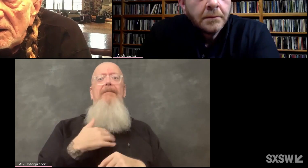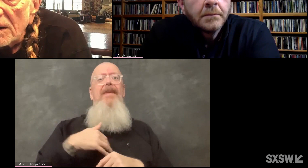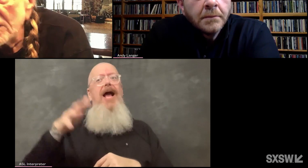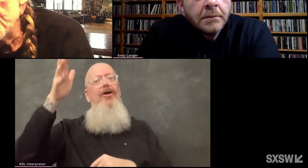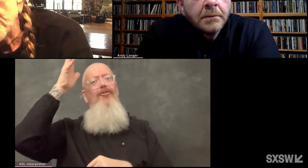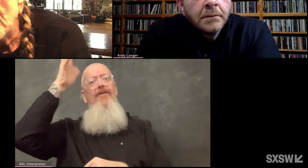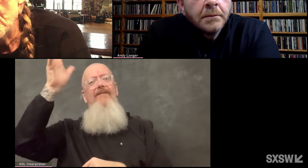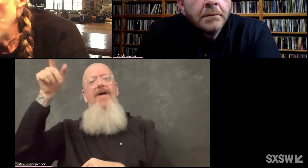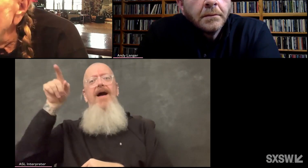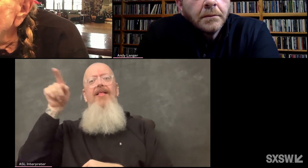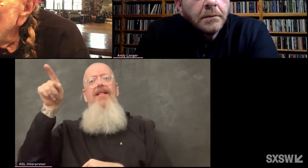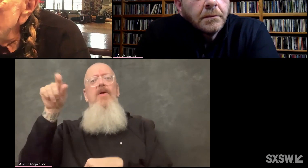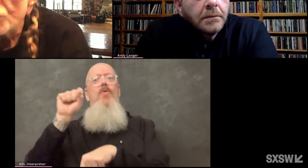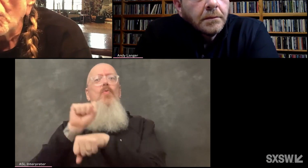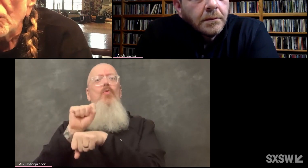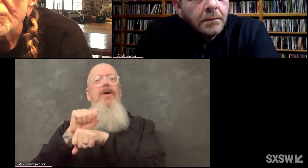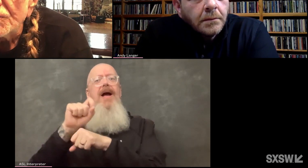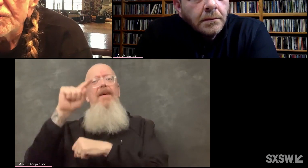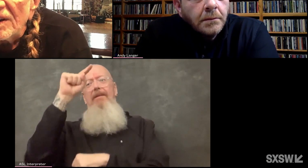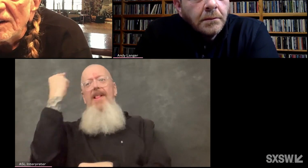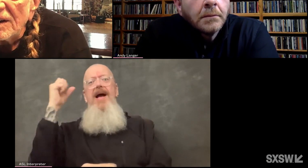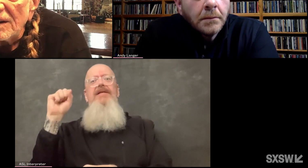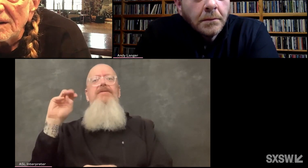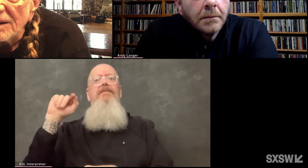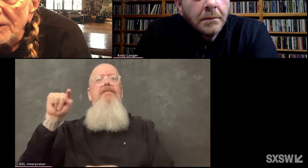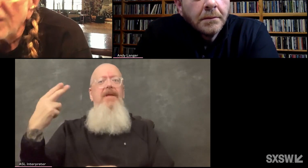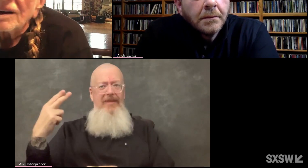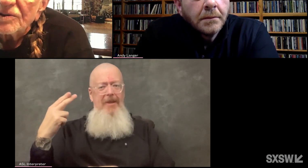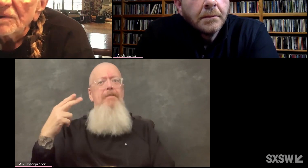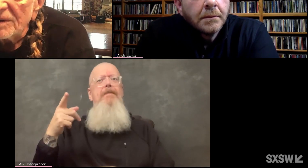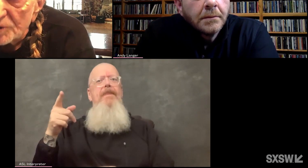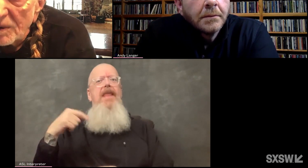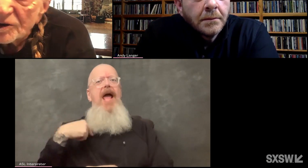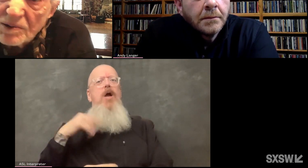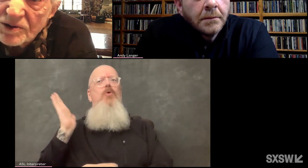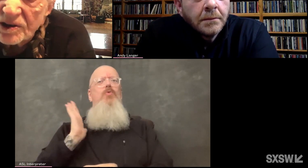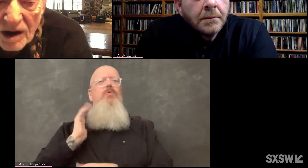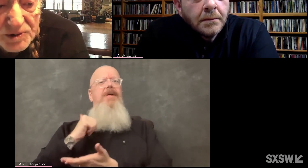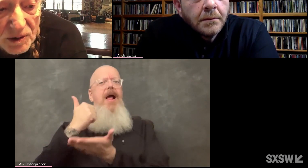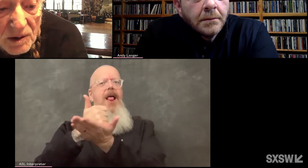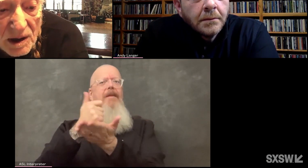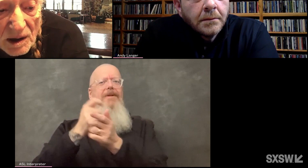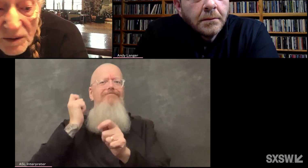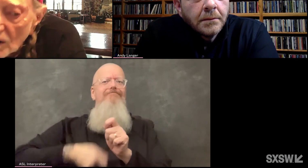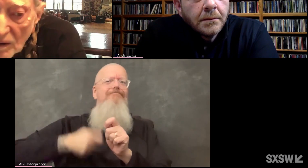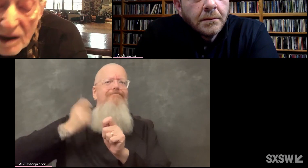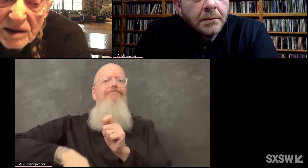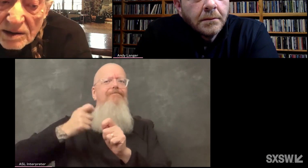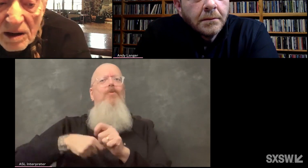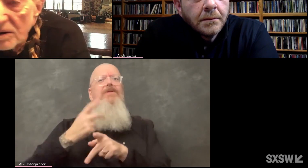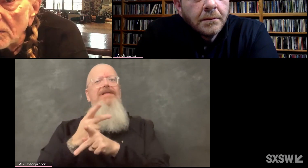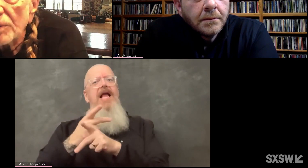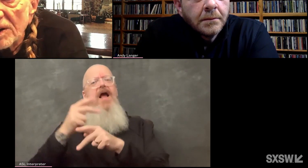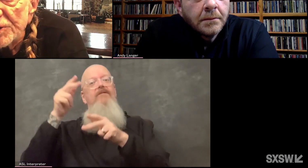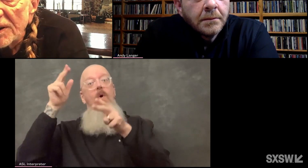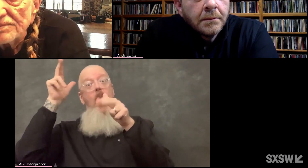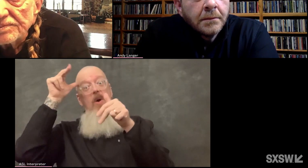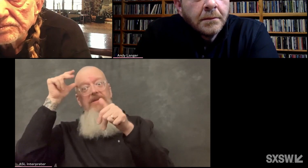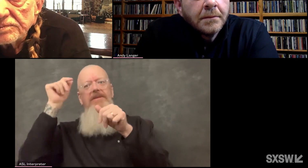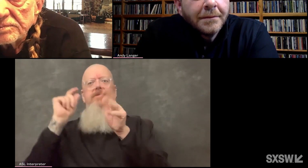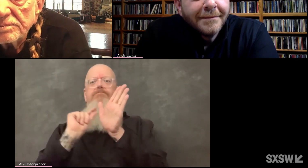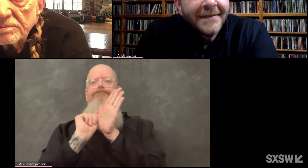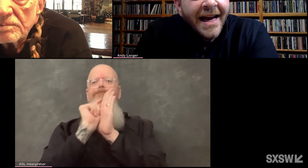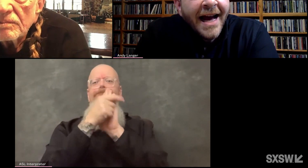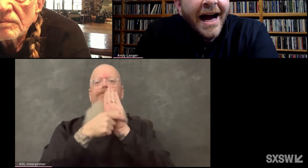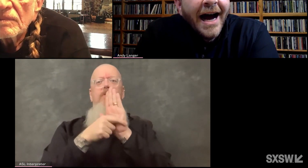and I used to help him shoe horses in his blacksmith shop. So, no, I had a lot of great raising.